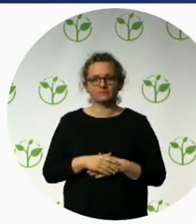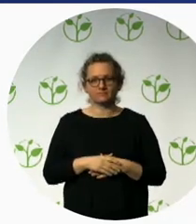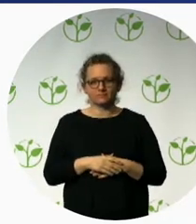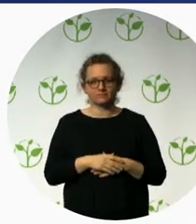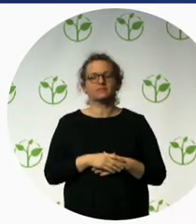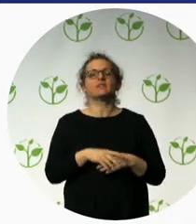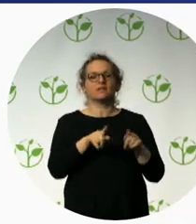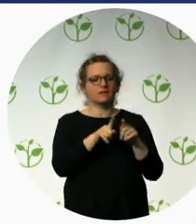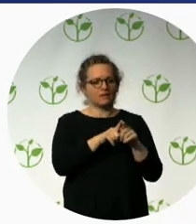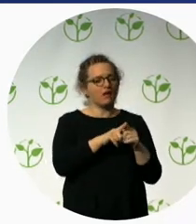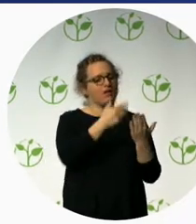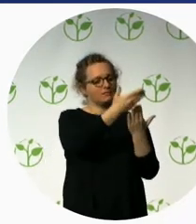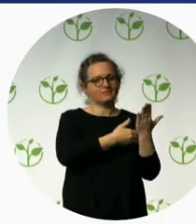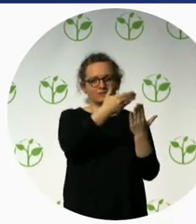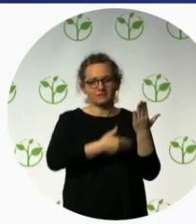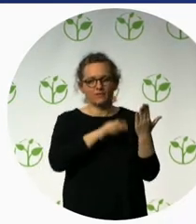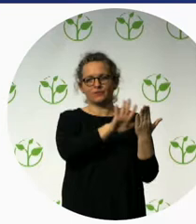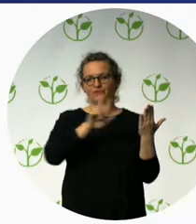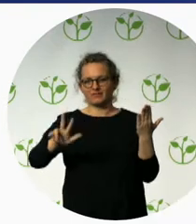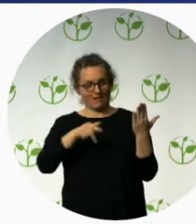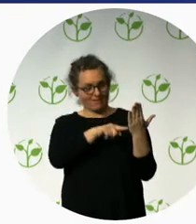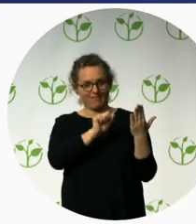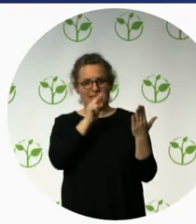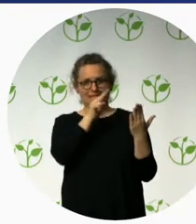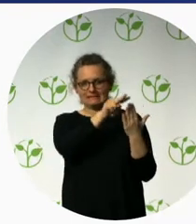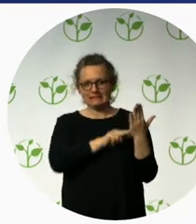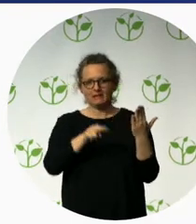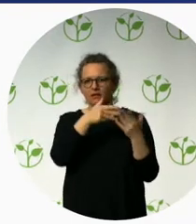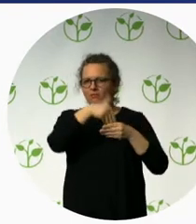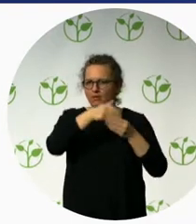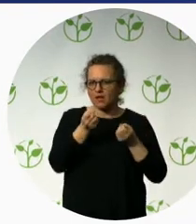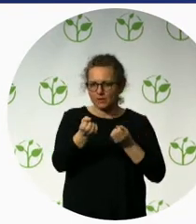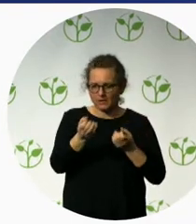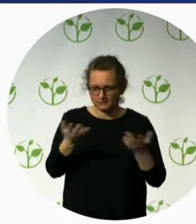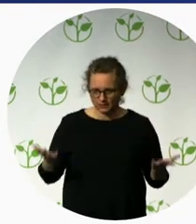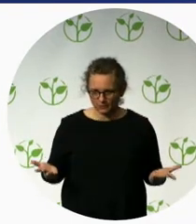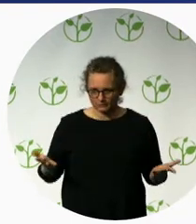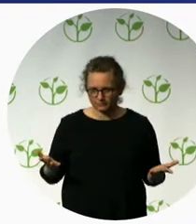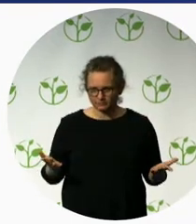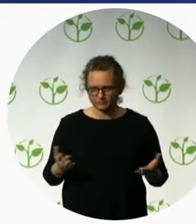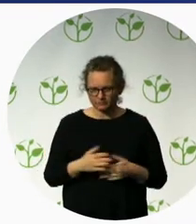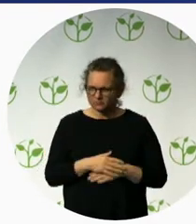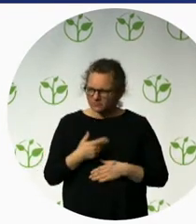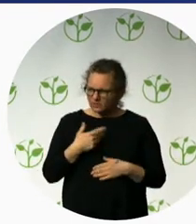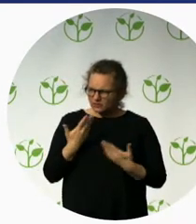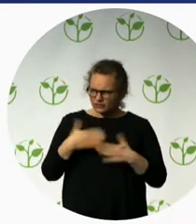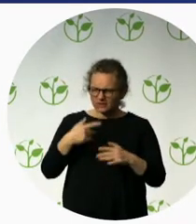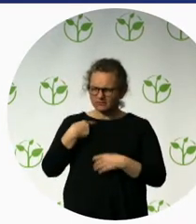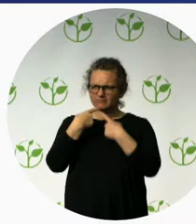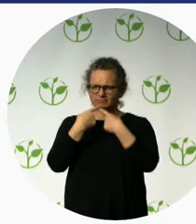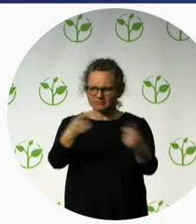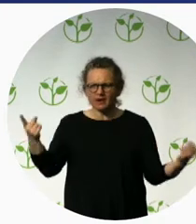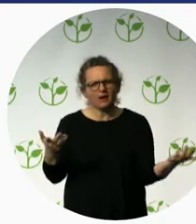first and the last word in all of this. But also you pointed out very clearly, you're talking about European cities which are